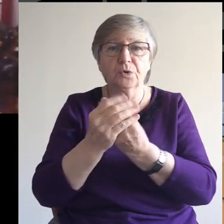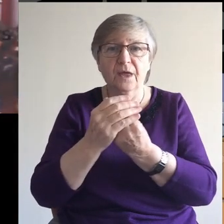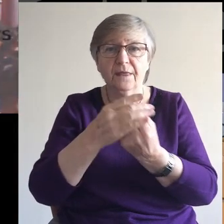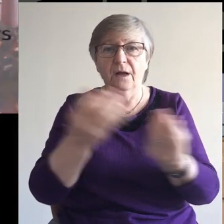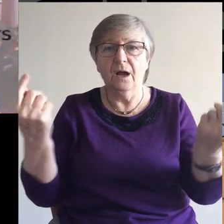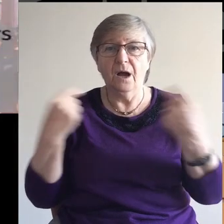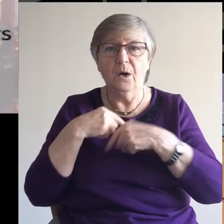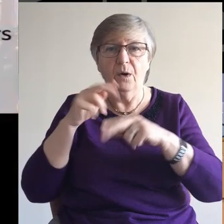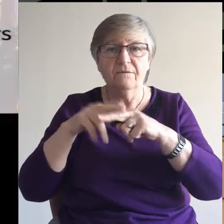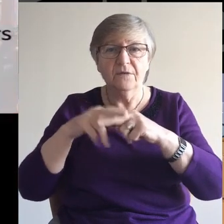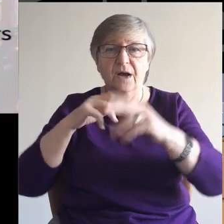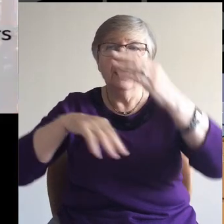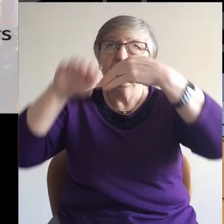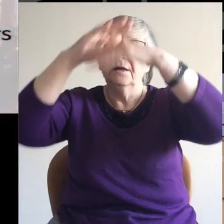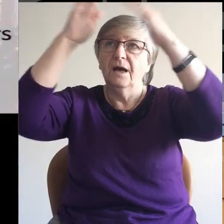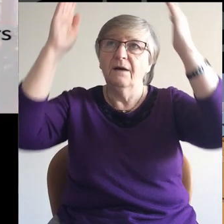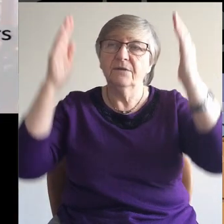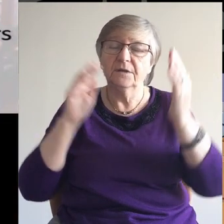Our Father in heaven.